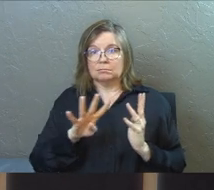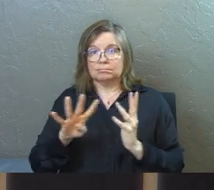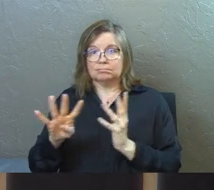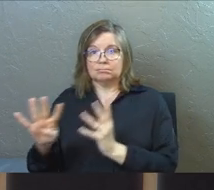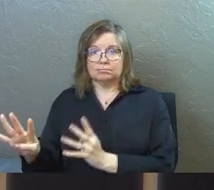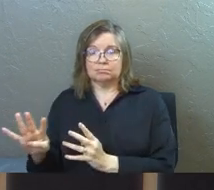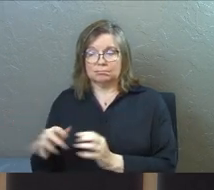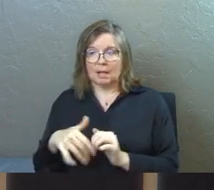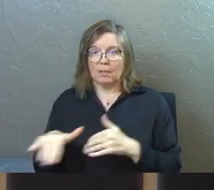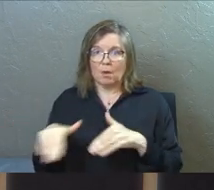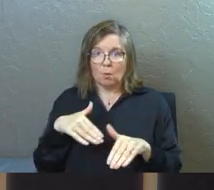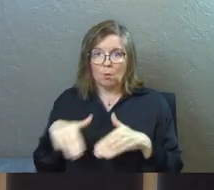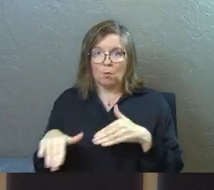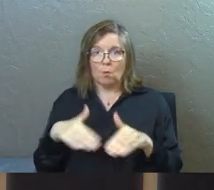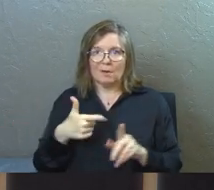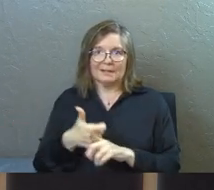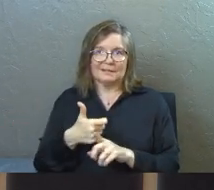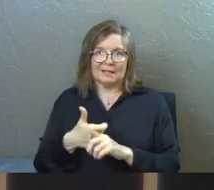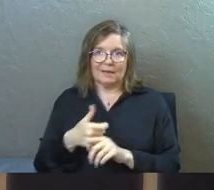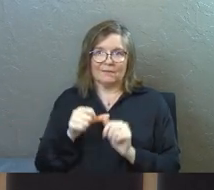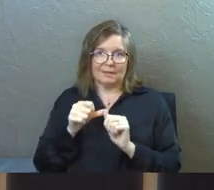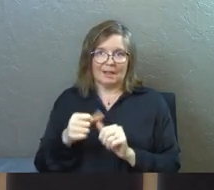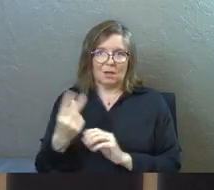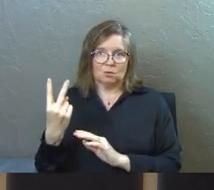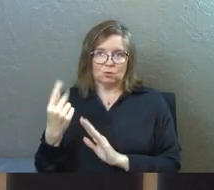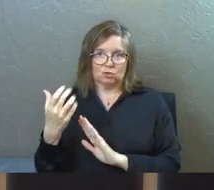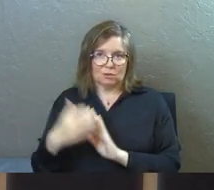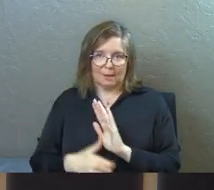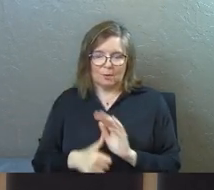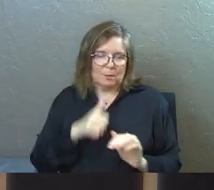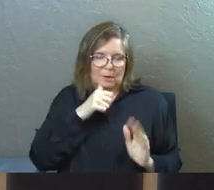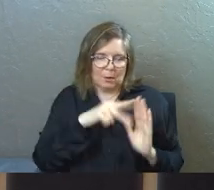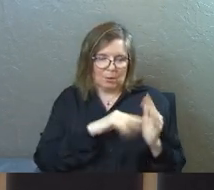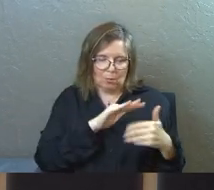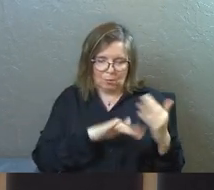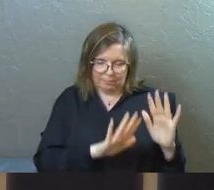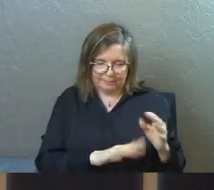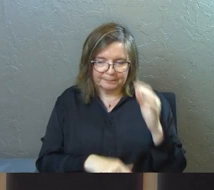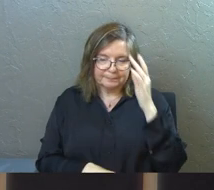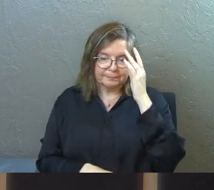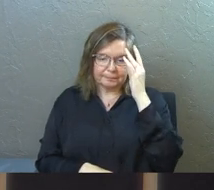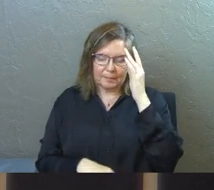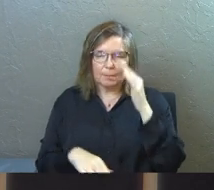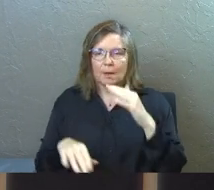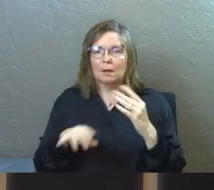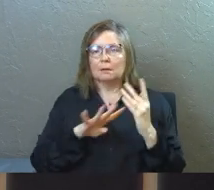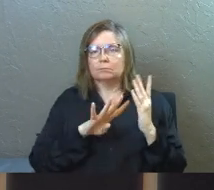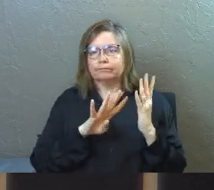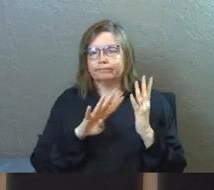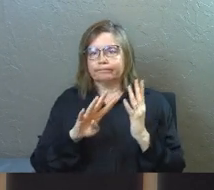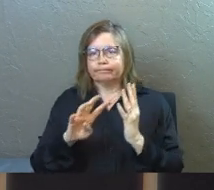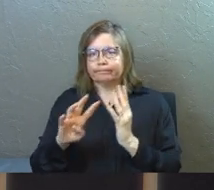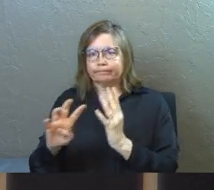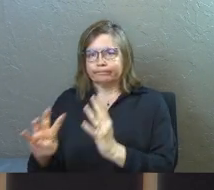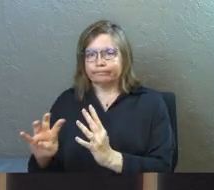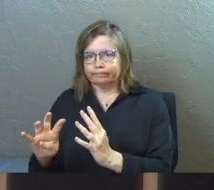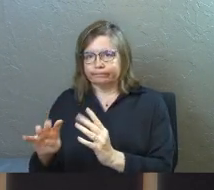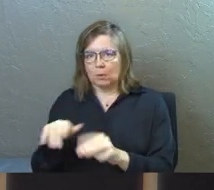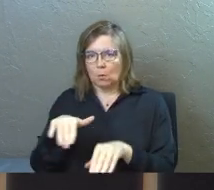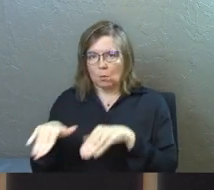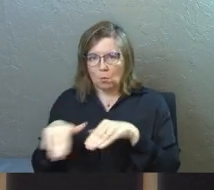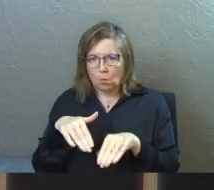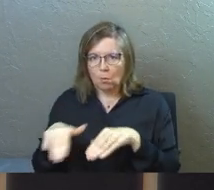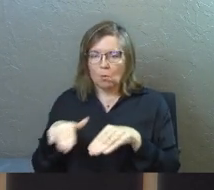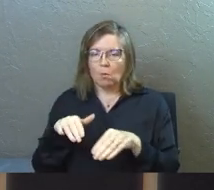walk lasts two chapters all by itself. We're not reading them all today. It's okay. But at the end of that walk, he's going to end up in